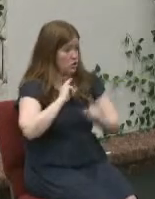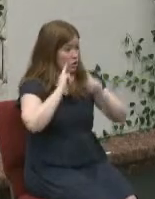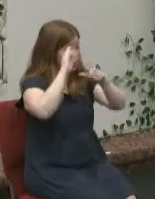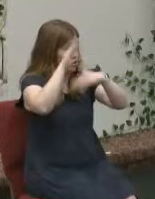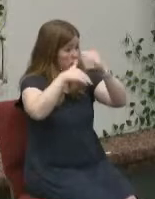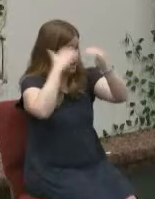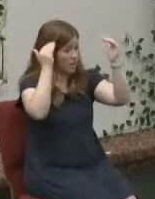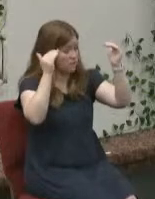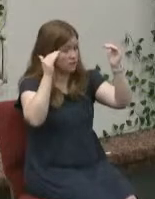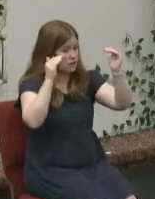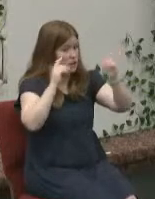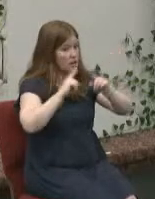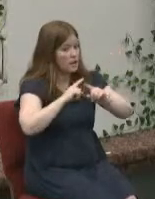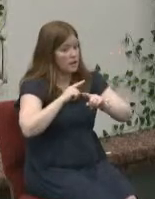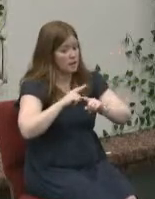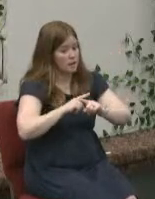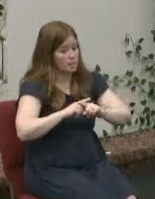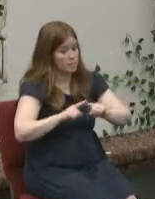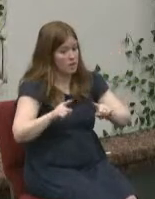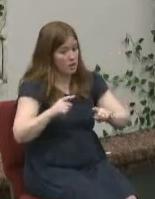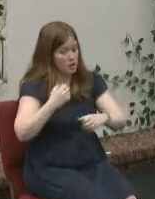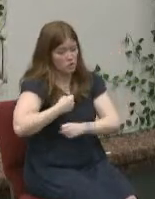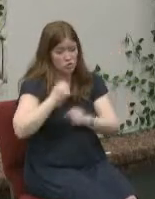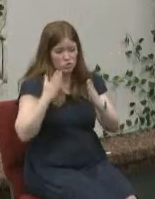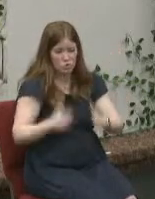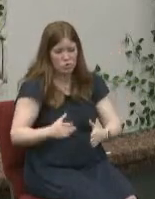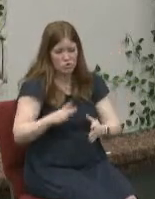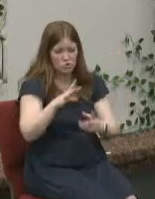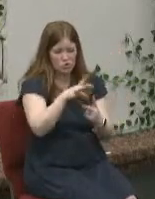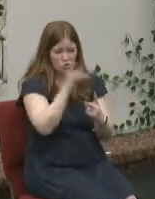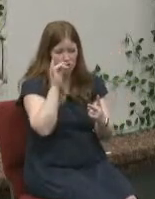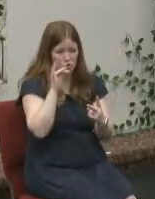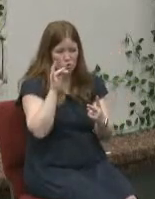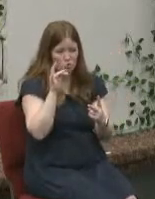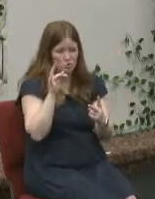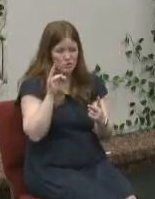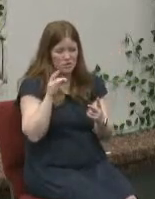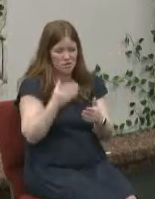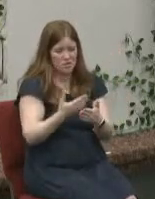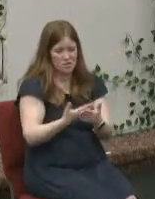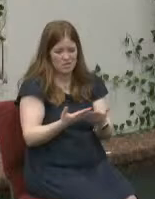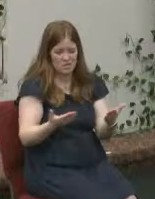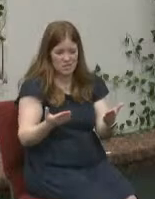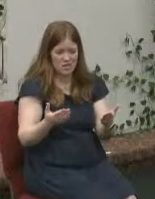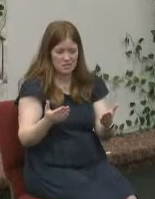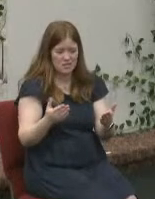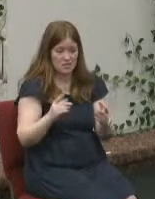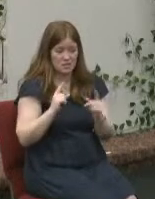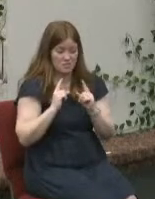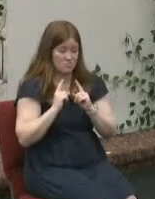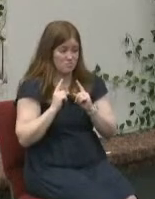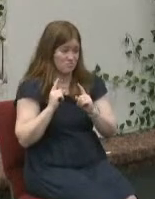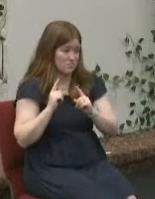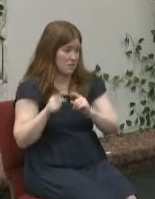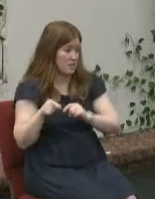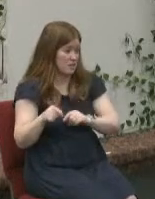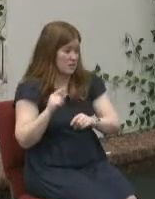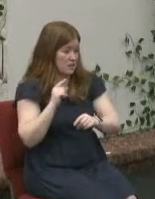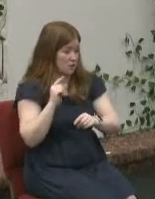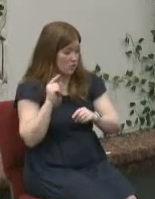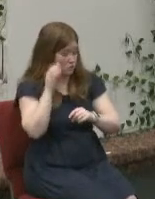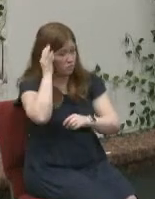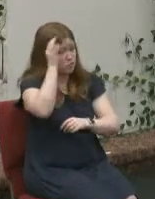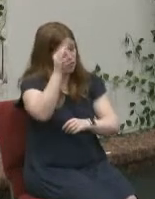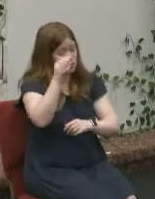they chose the temporary one not the eternal one jesus